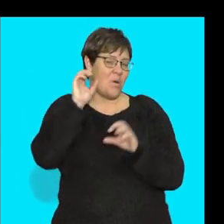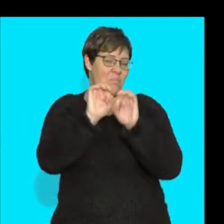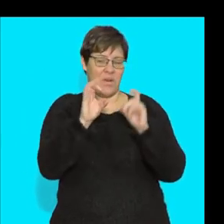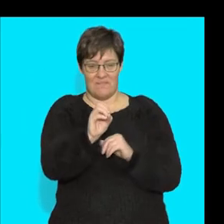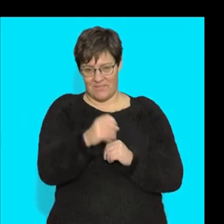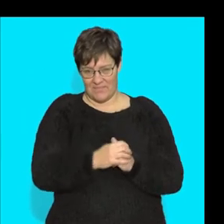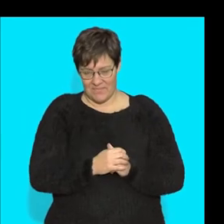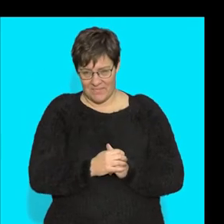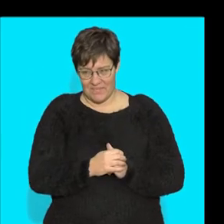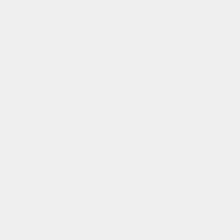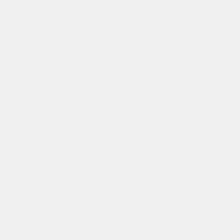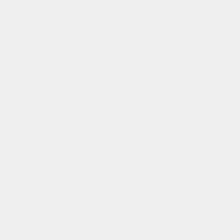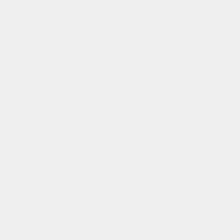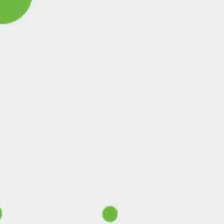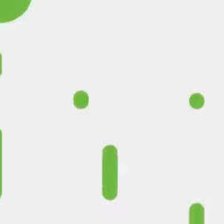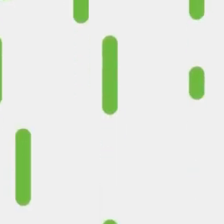it.